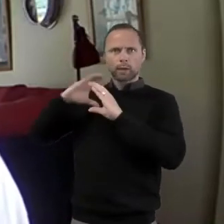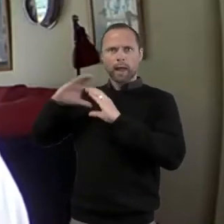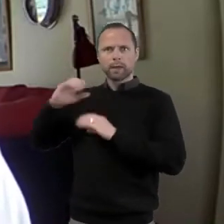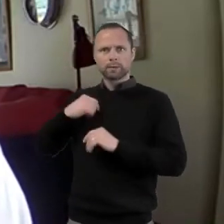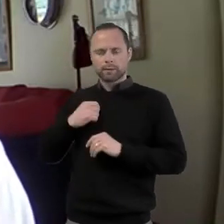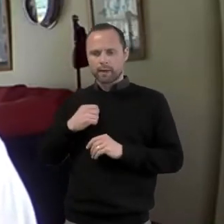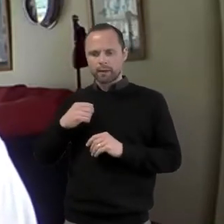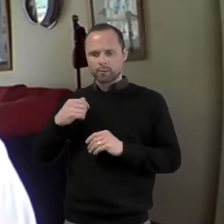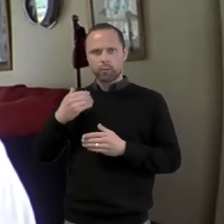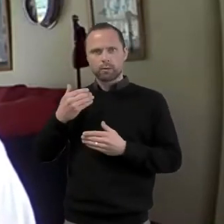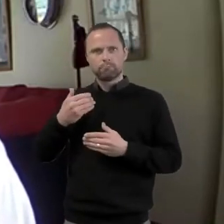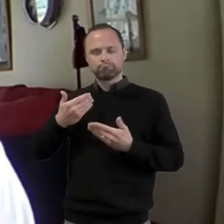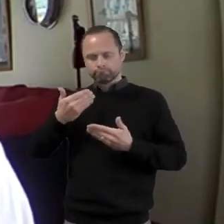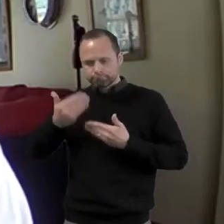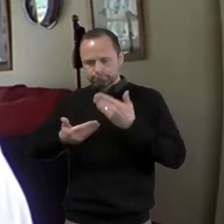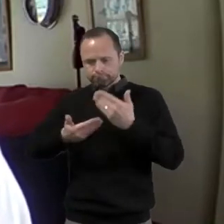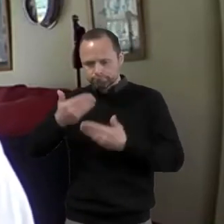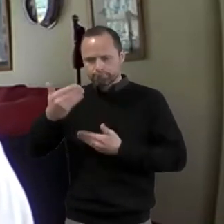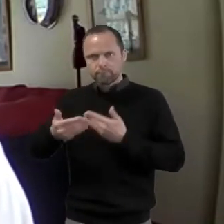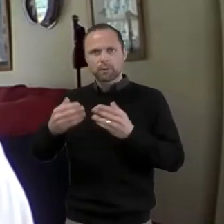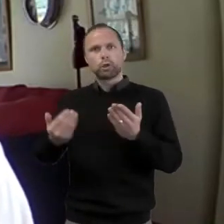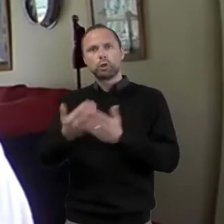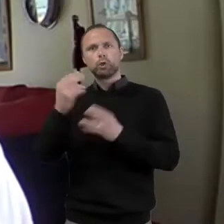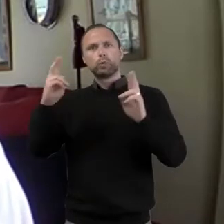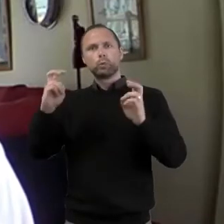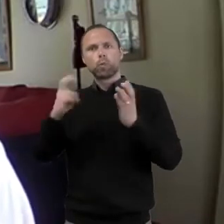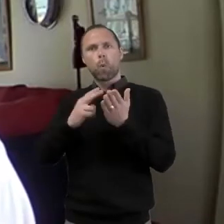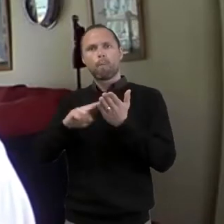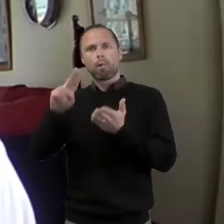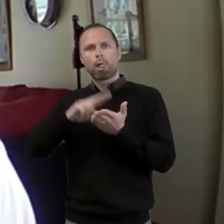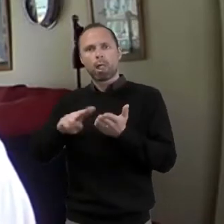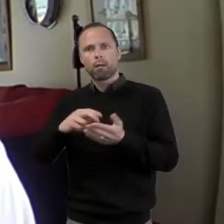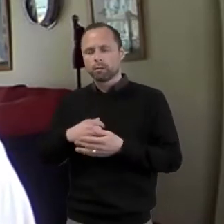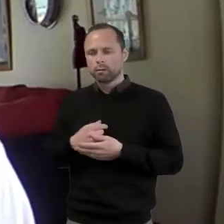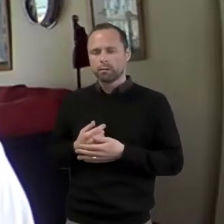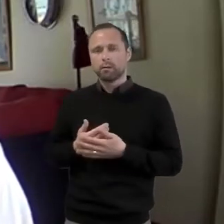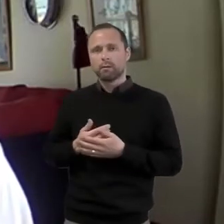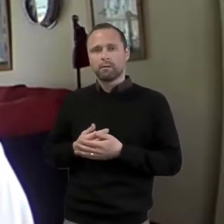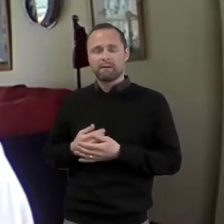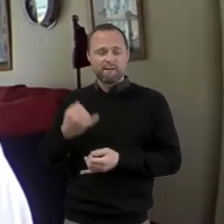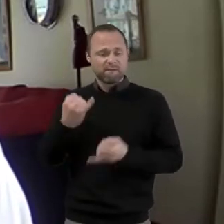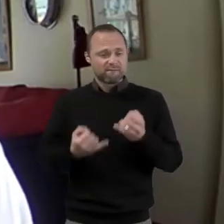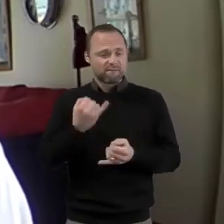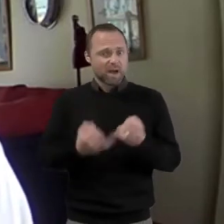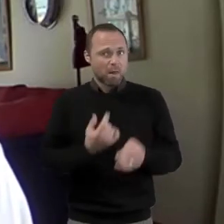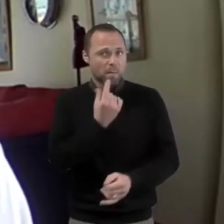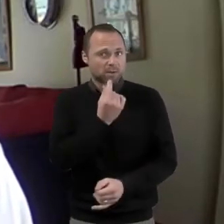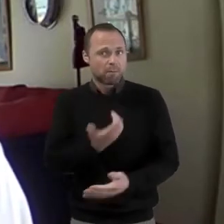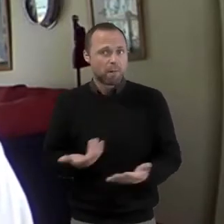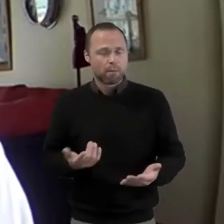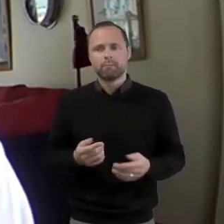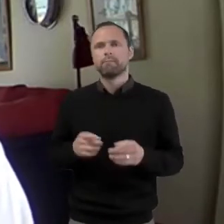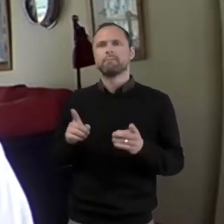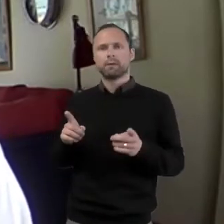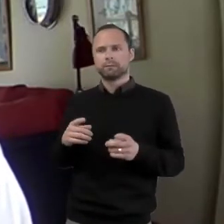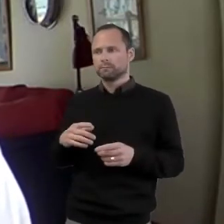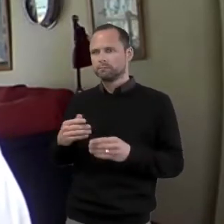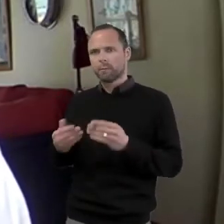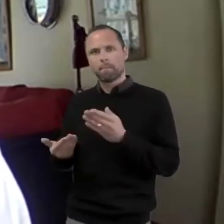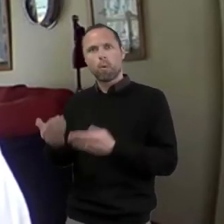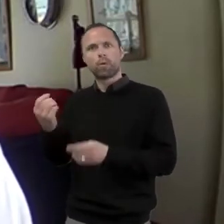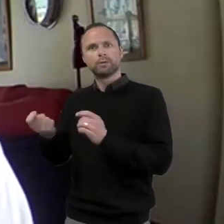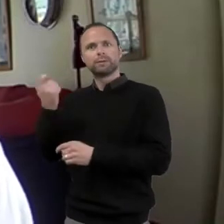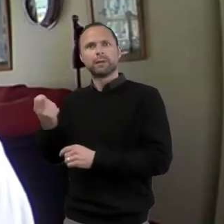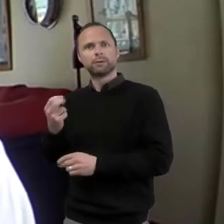flexible, to fail often to succeed more and be willing to admit when it all hasn't worked as we